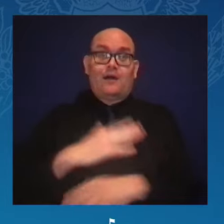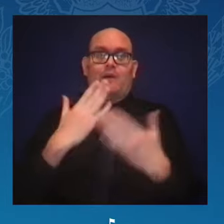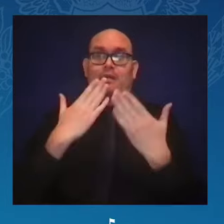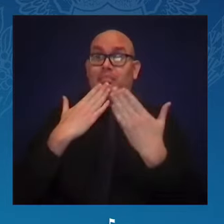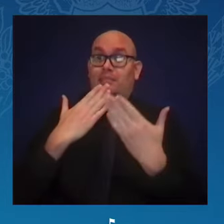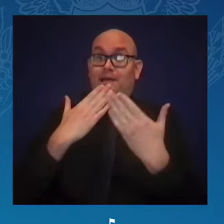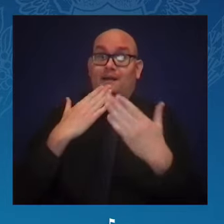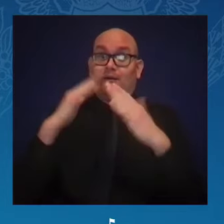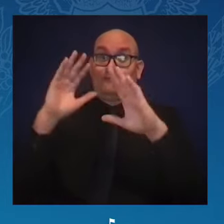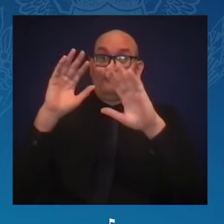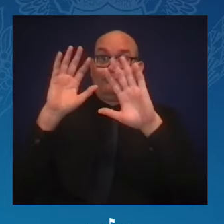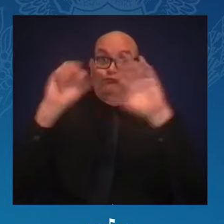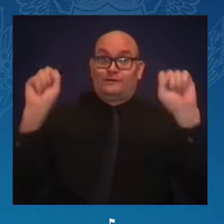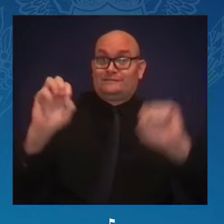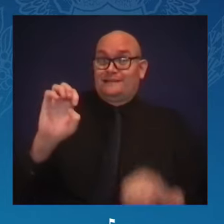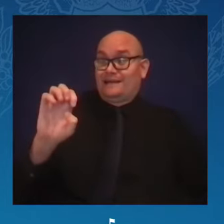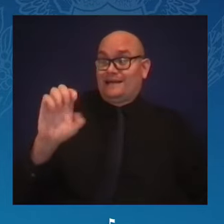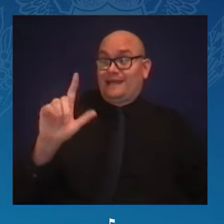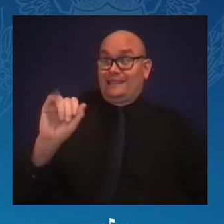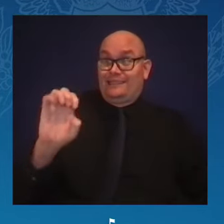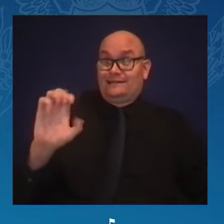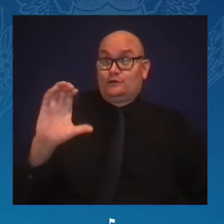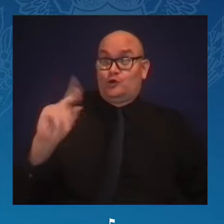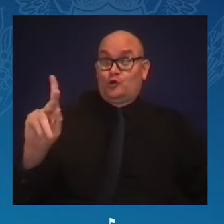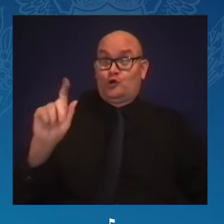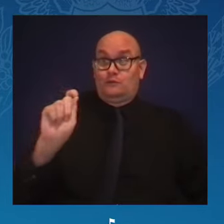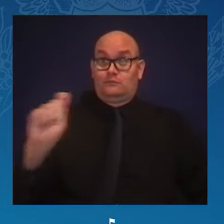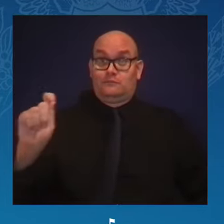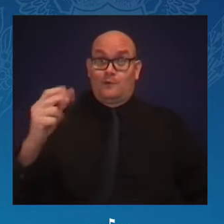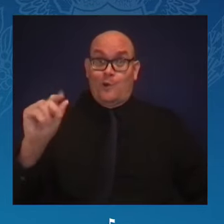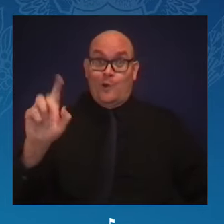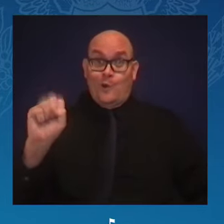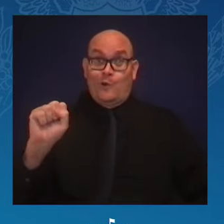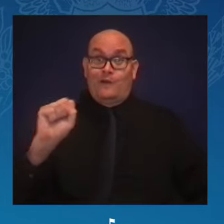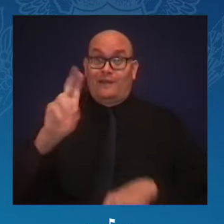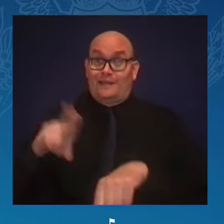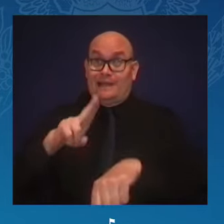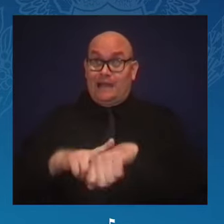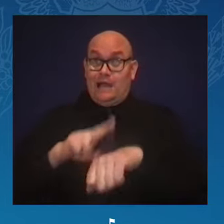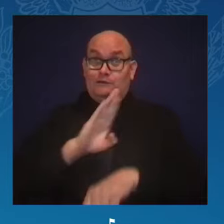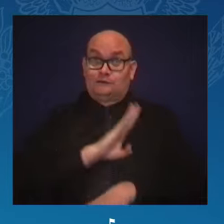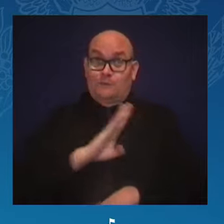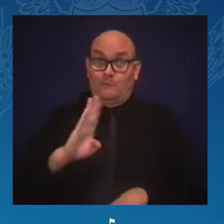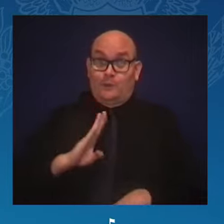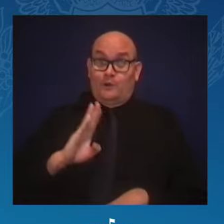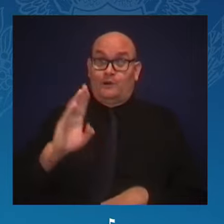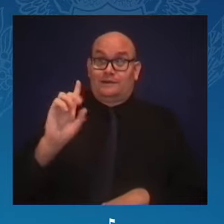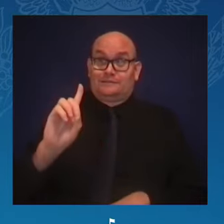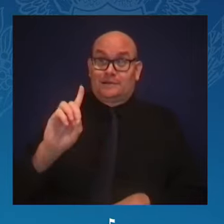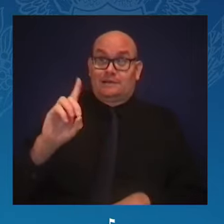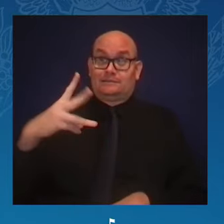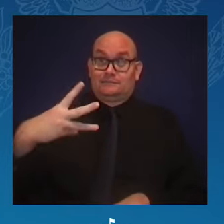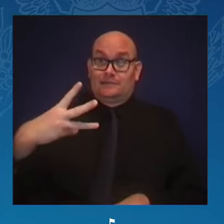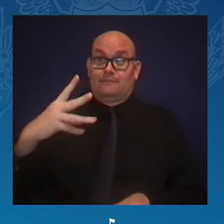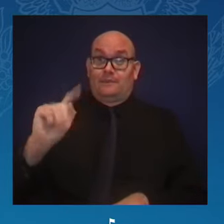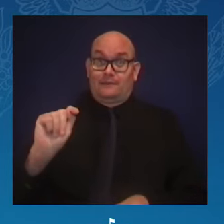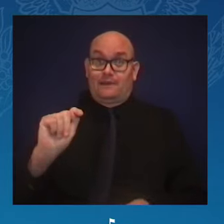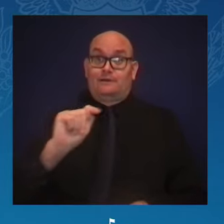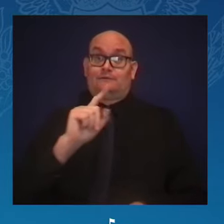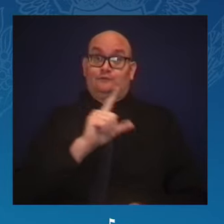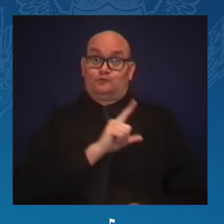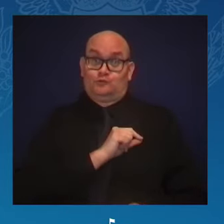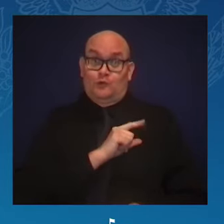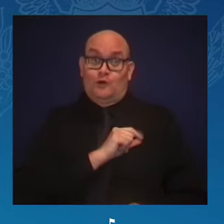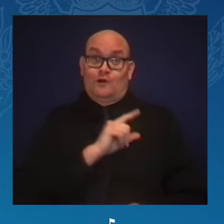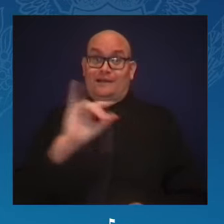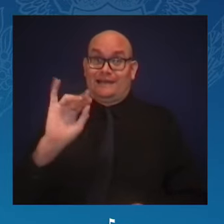the National Board of Directors of Delta Sigma Theta Sorority Incorporated, and my divine nine sisters, the ladies of